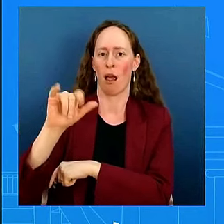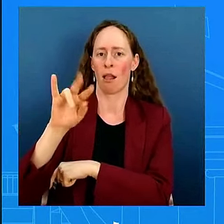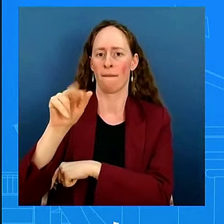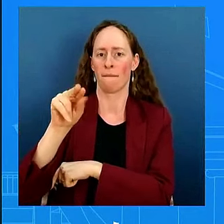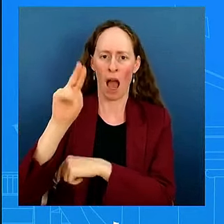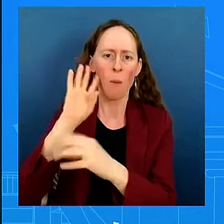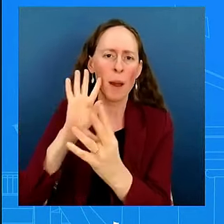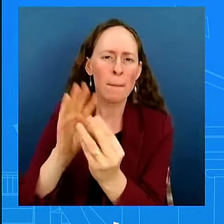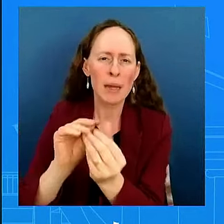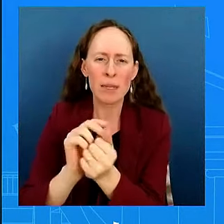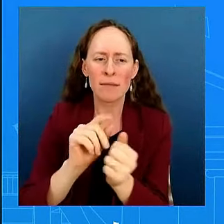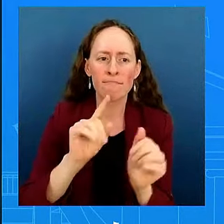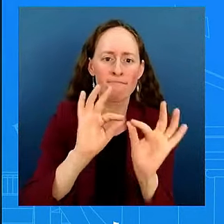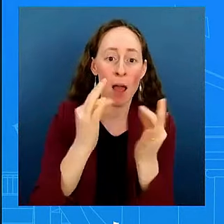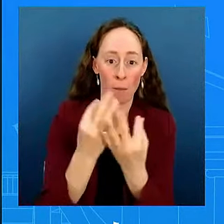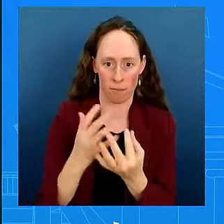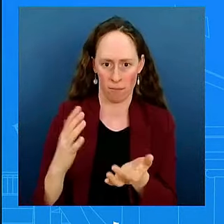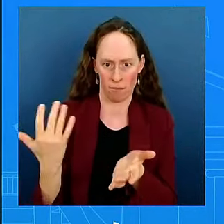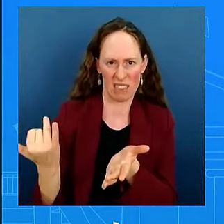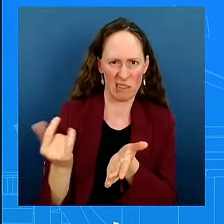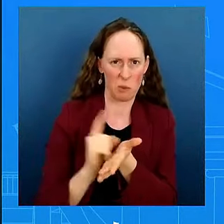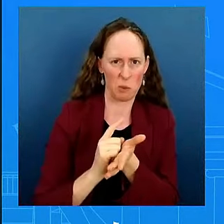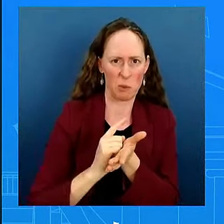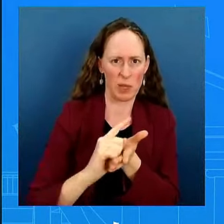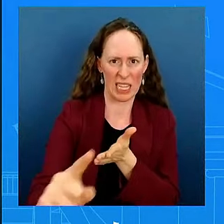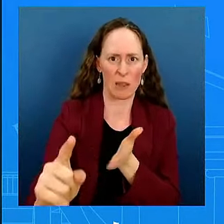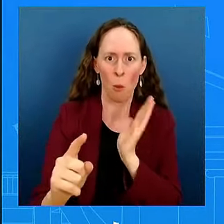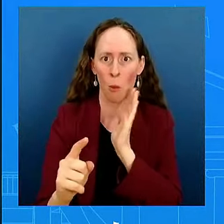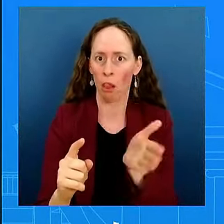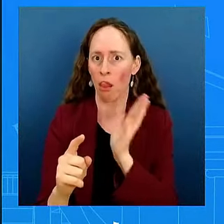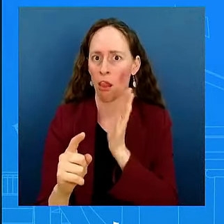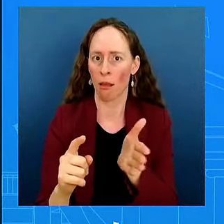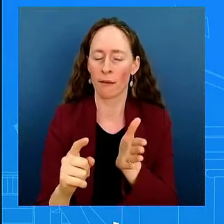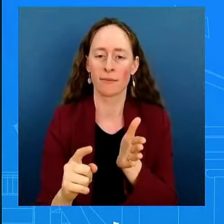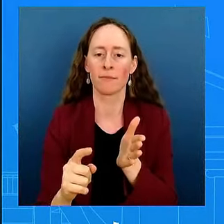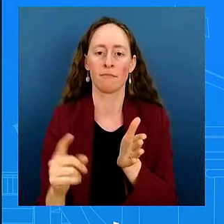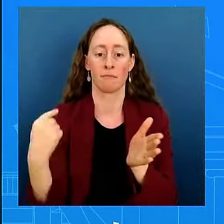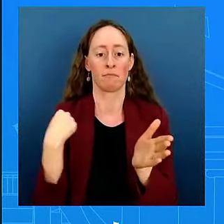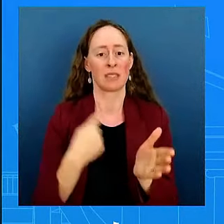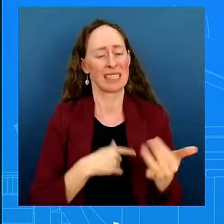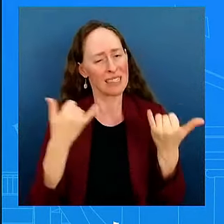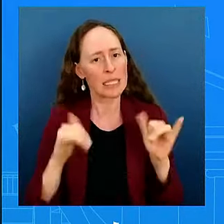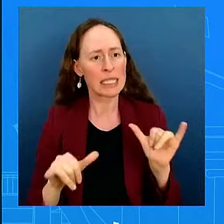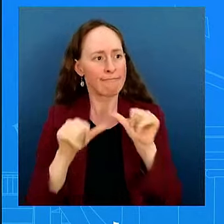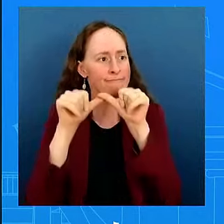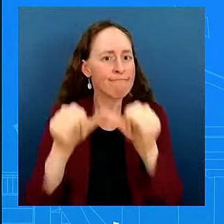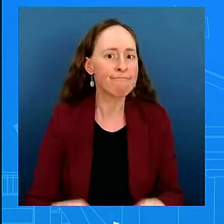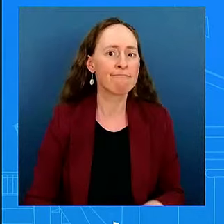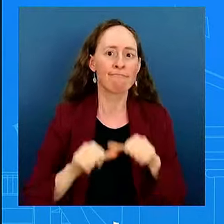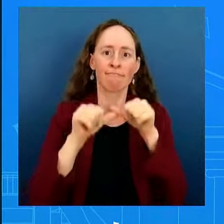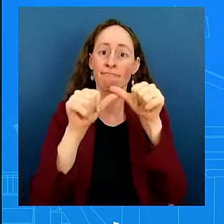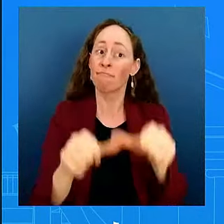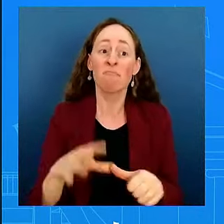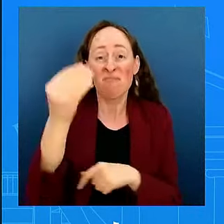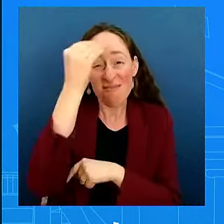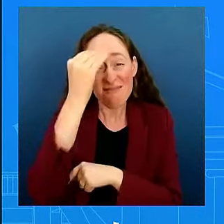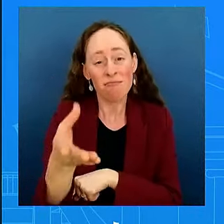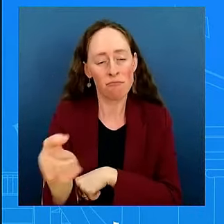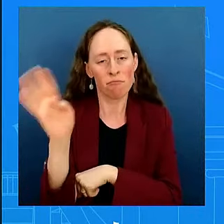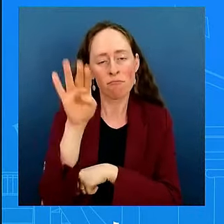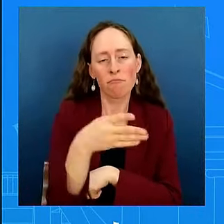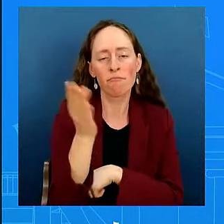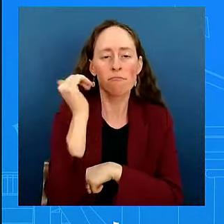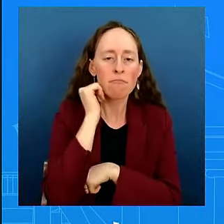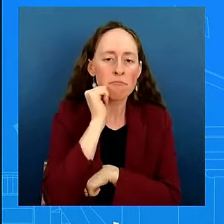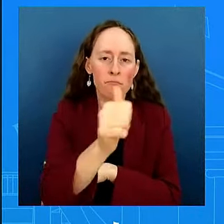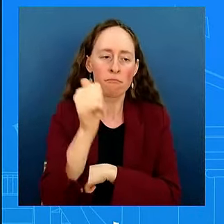something that we are working, again, around the clock, 24-7. This is something his team is really steadfast,